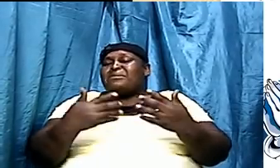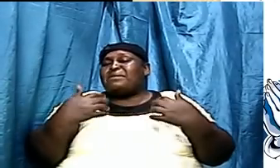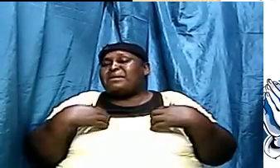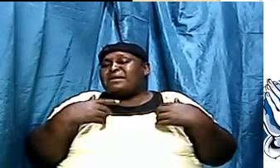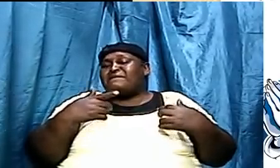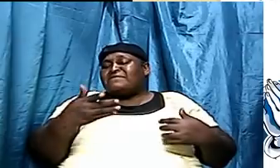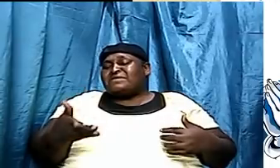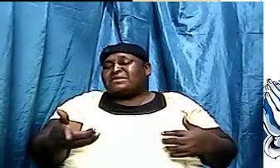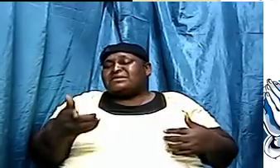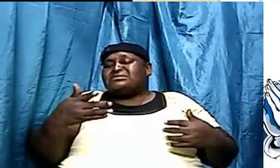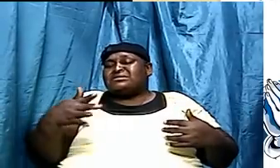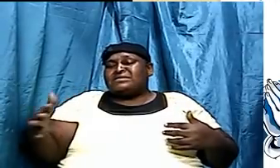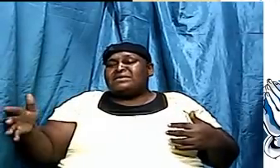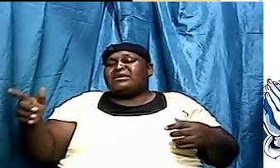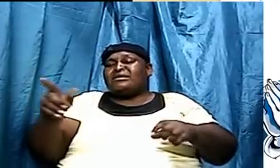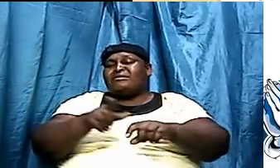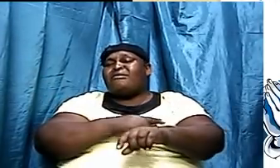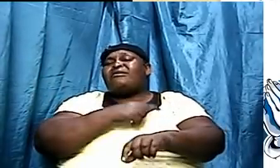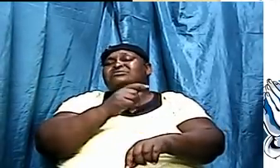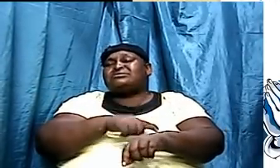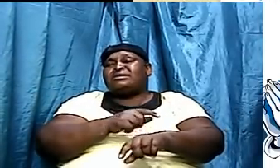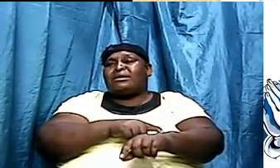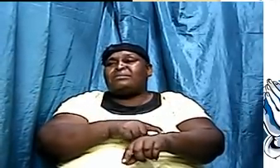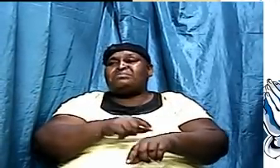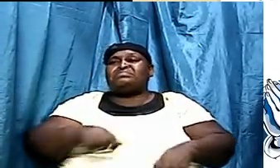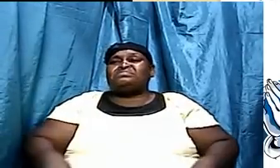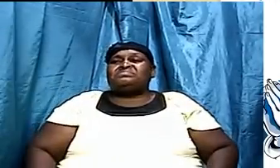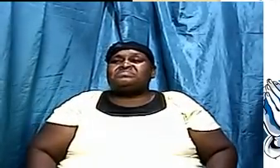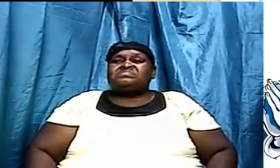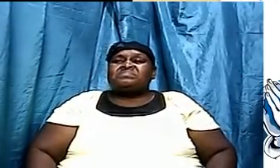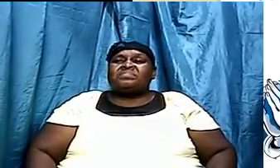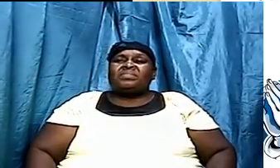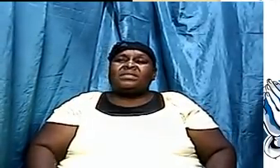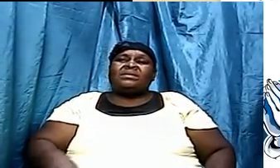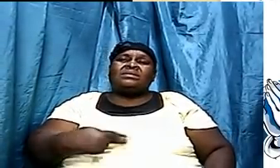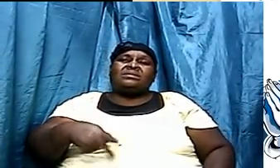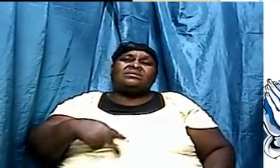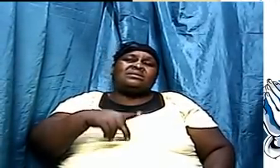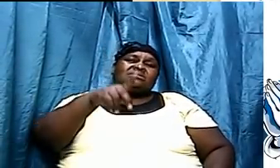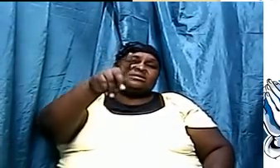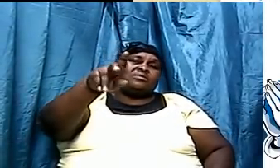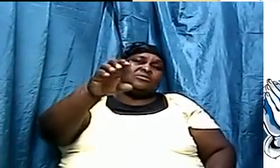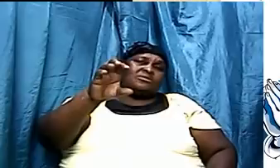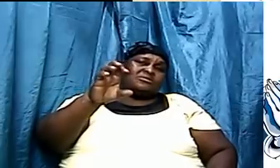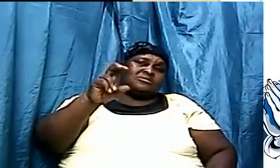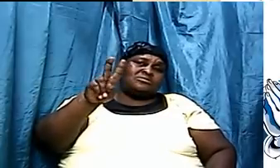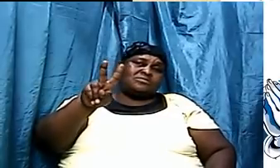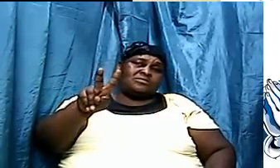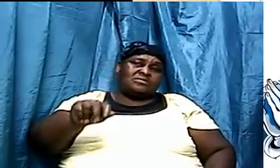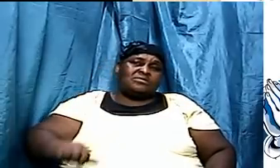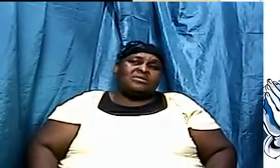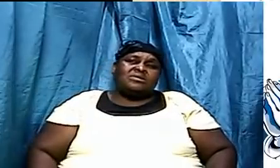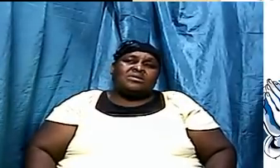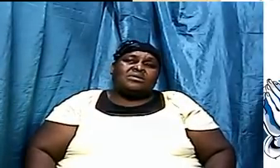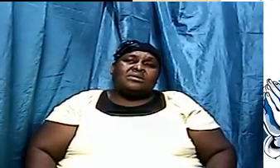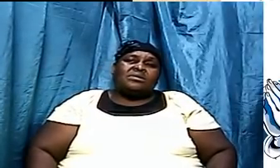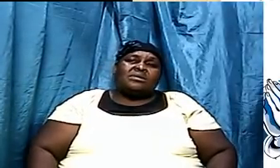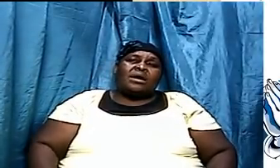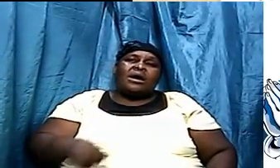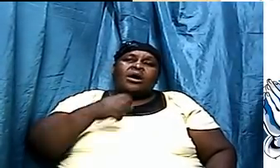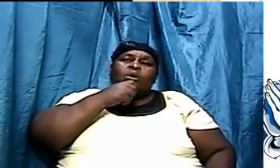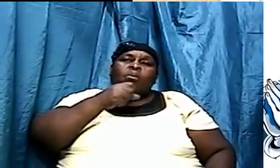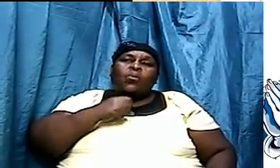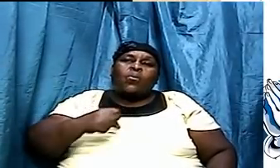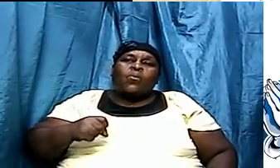together a long time ago look at psalm 102 verse 25 to 26 of whole